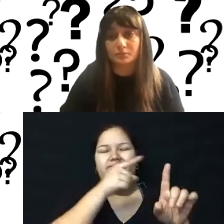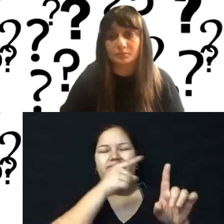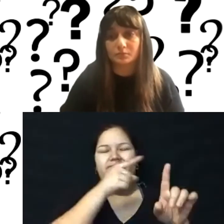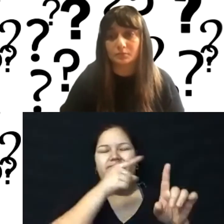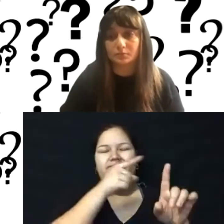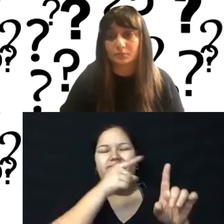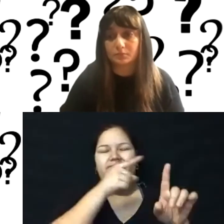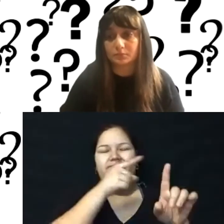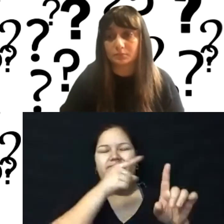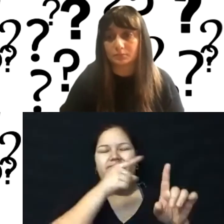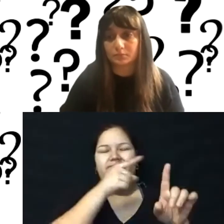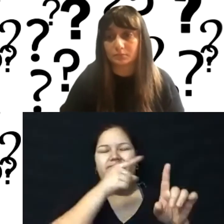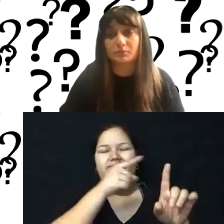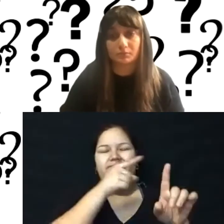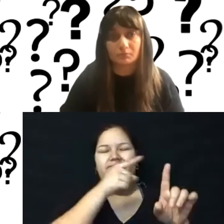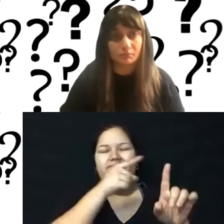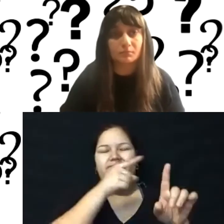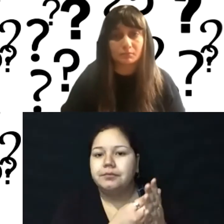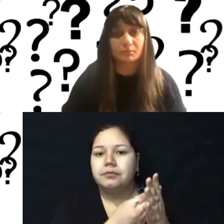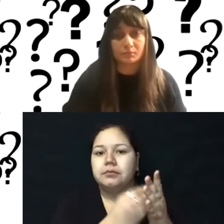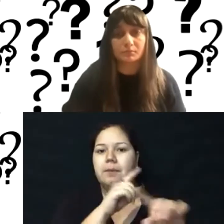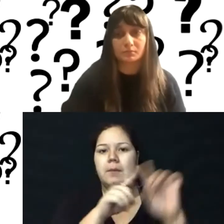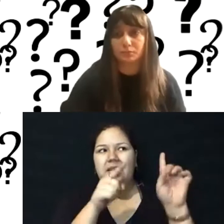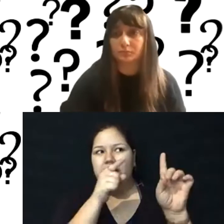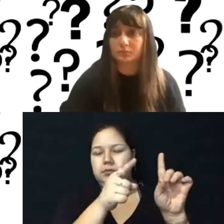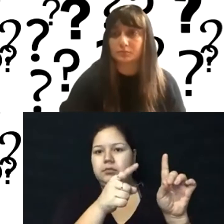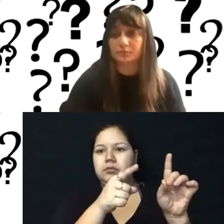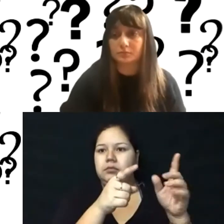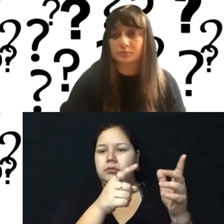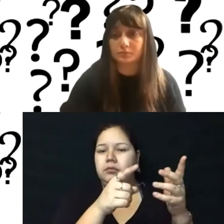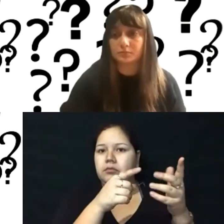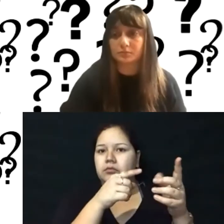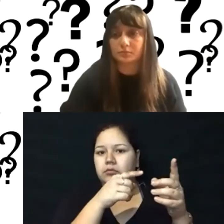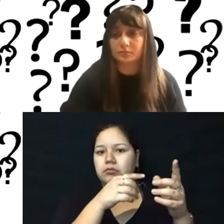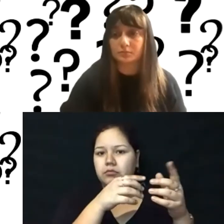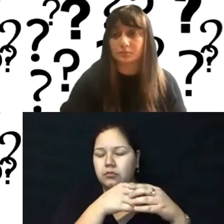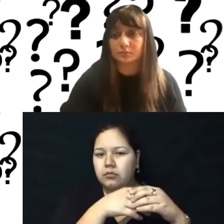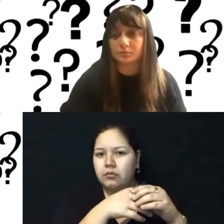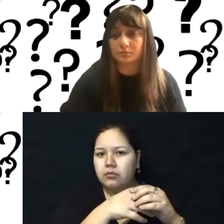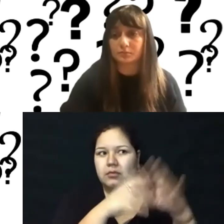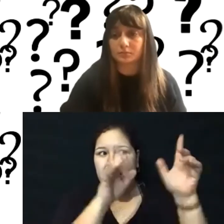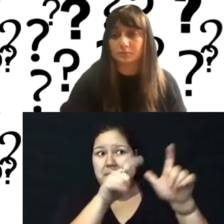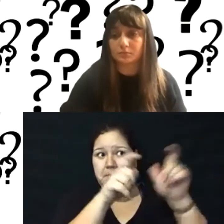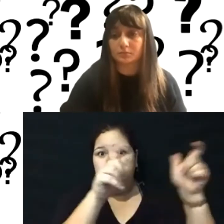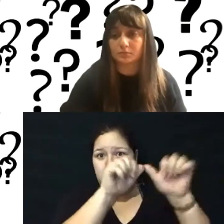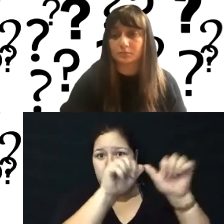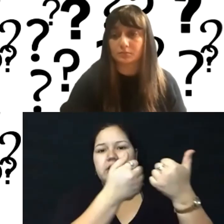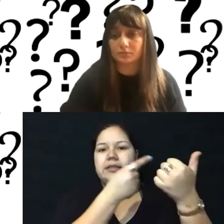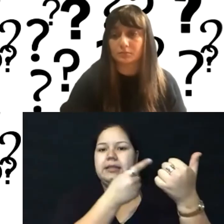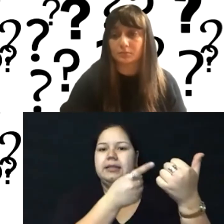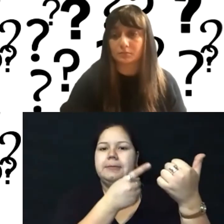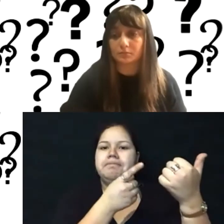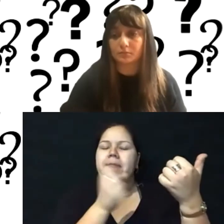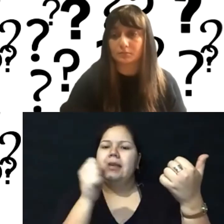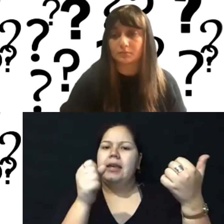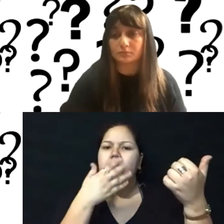people. So they can add up very, very quickly. Um, and those larger ones, it is better to try and move towards like a fixed fee or some kind of